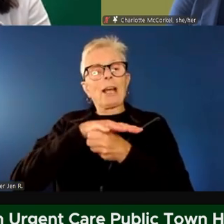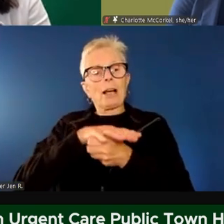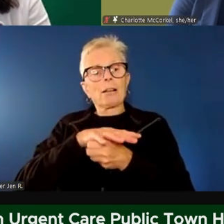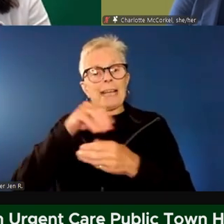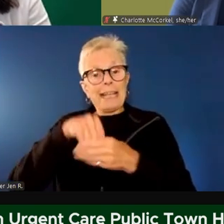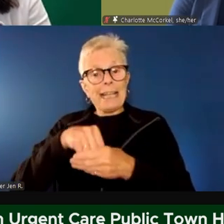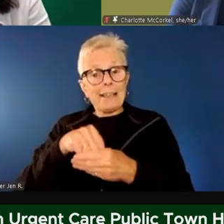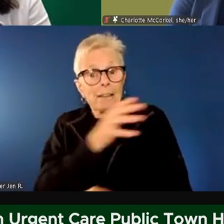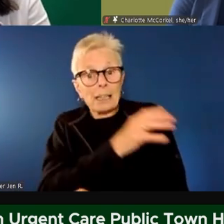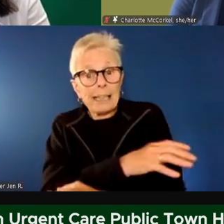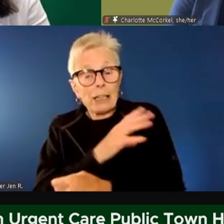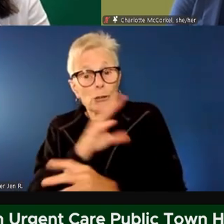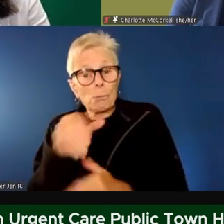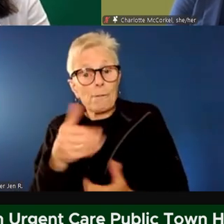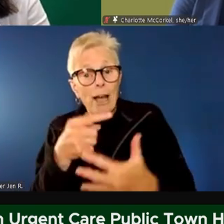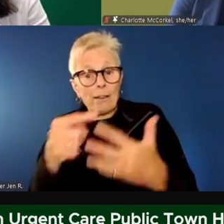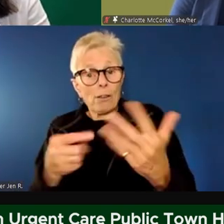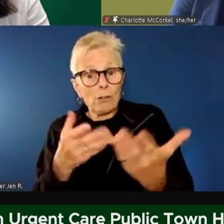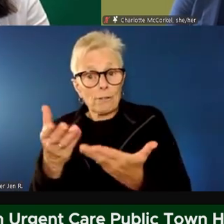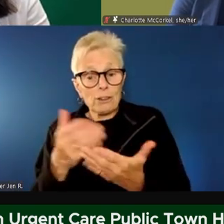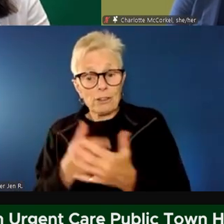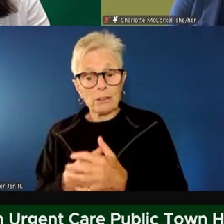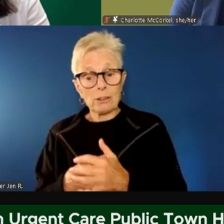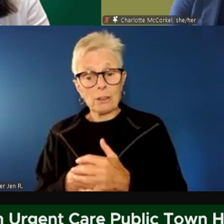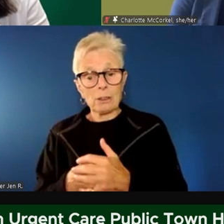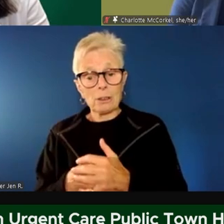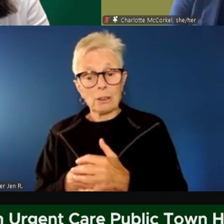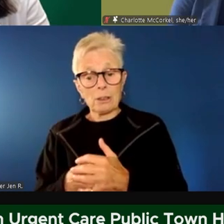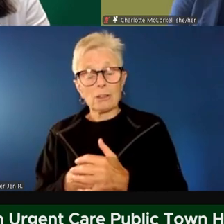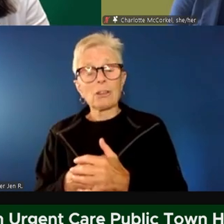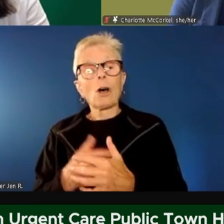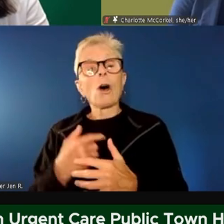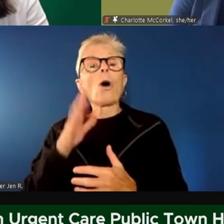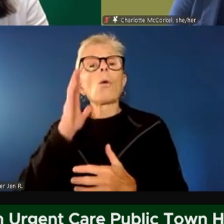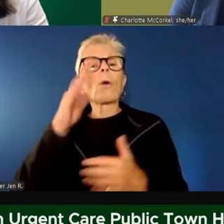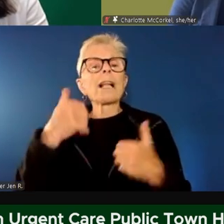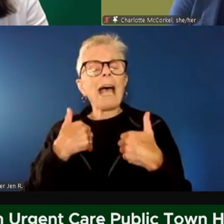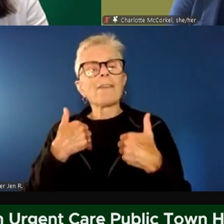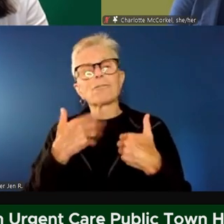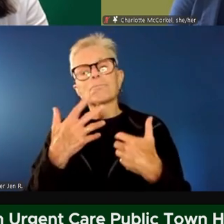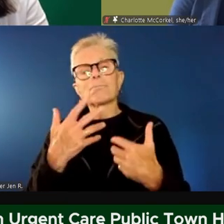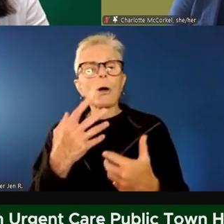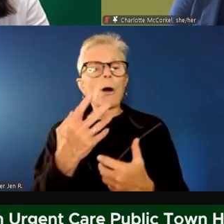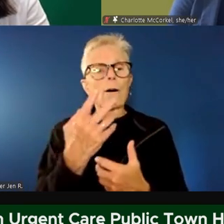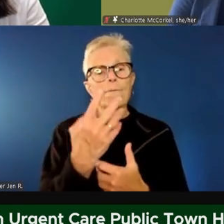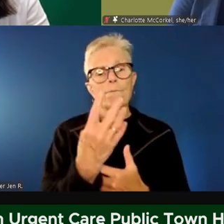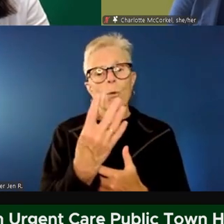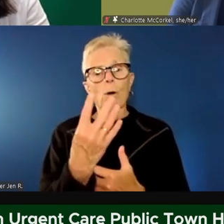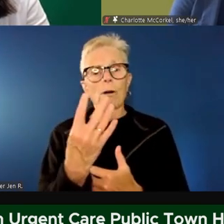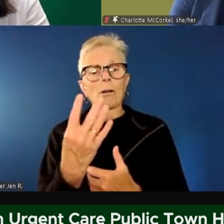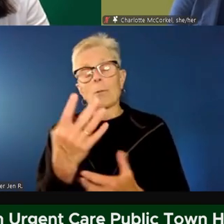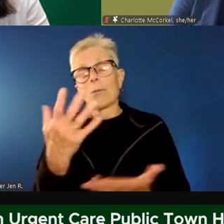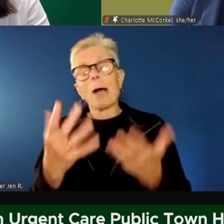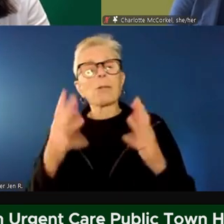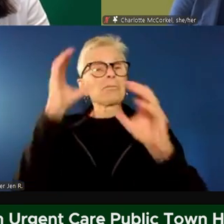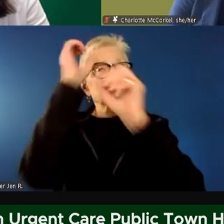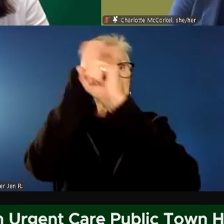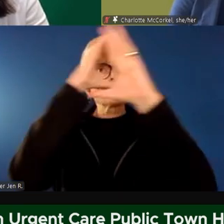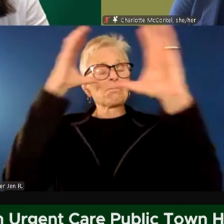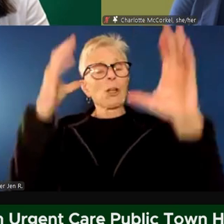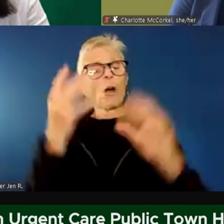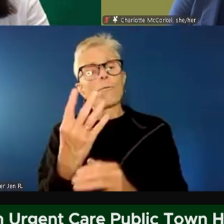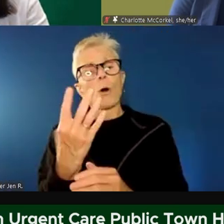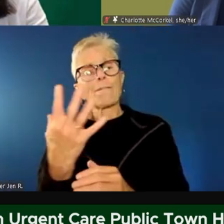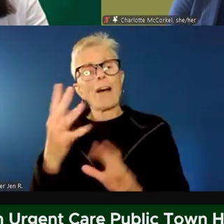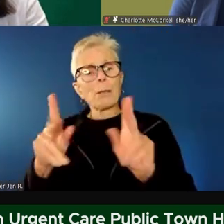be providing these services. So we're thinking we'll probably have up to four to five people at a given time in that space. And we